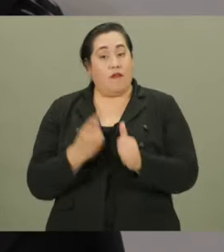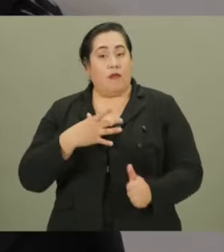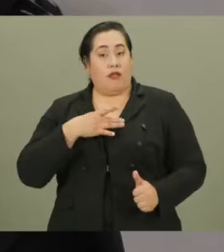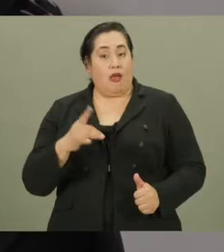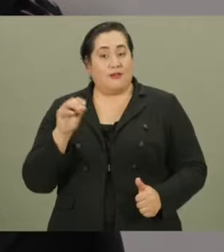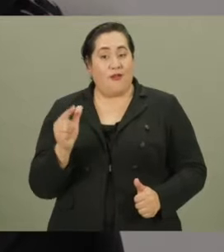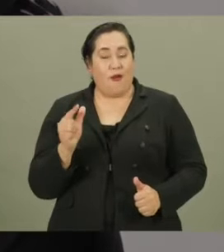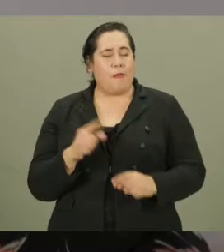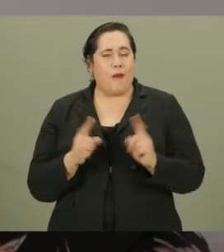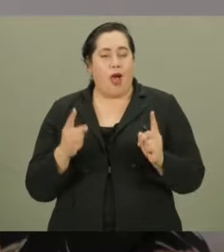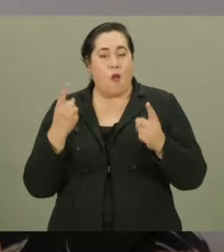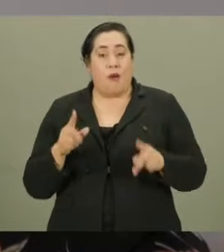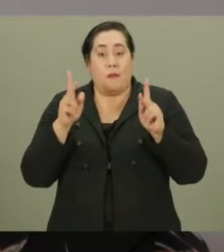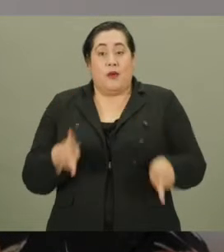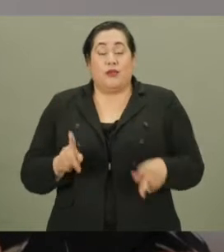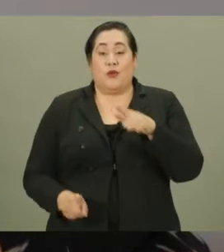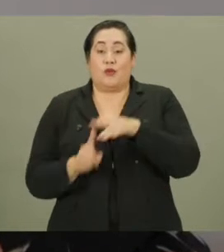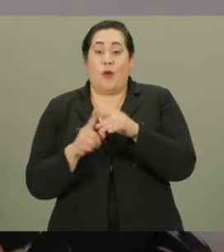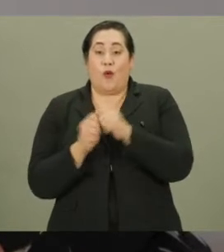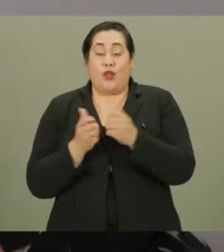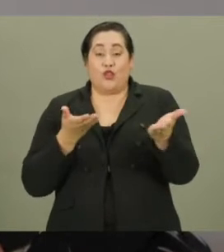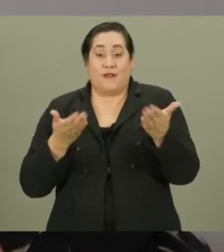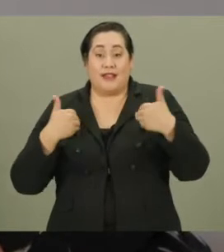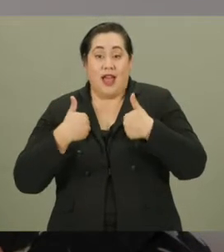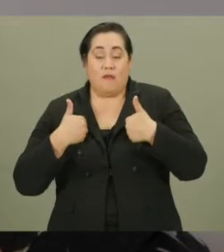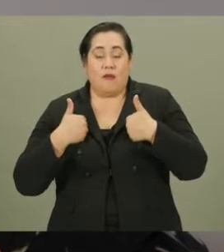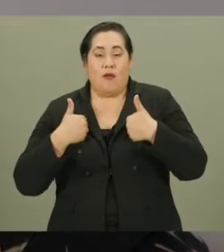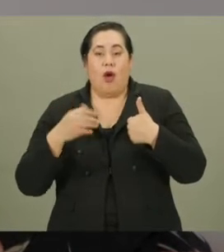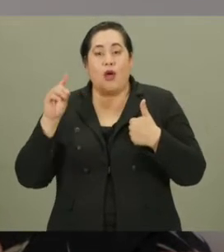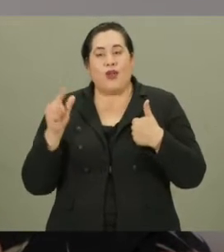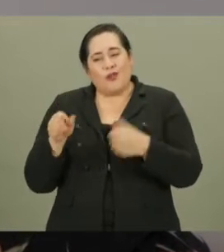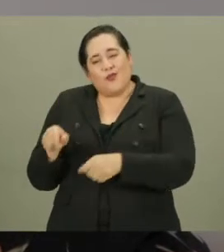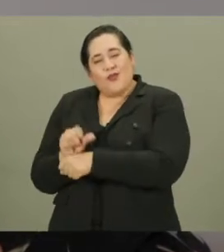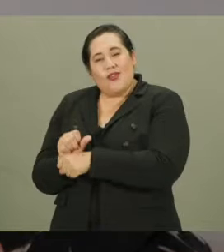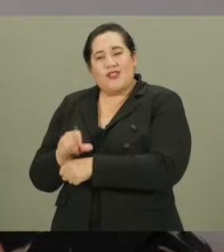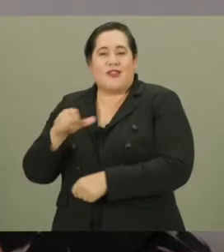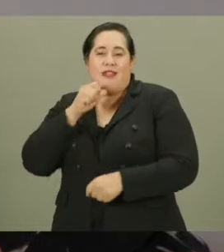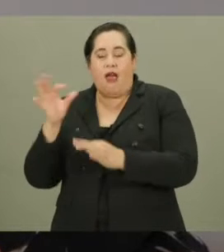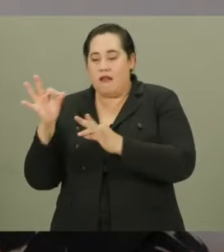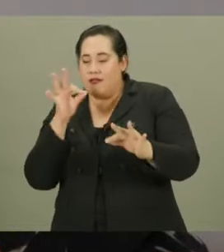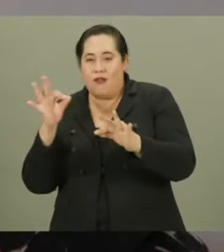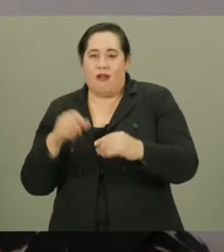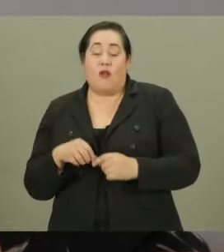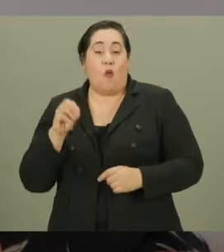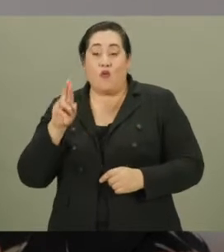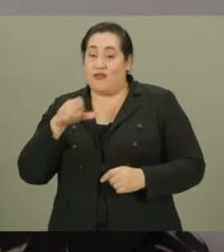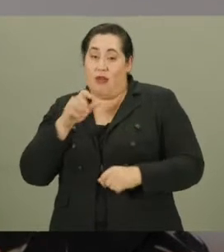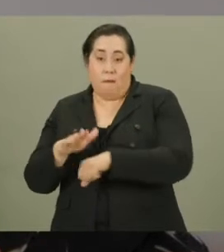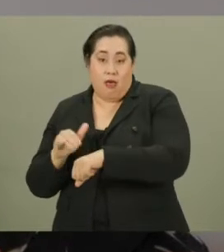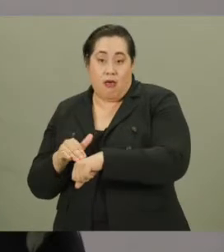Everybody likes dogs, but when a person shows up with a service animal, a dog is working so it shouldn't be distracted